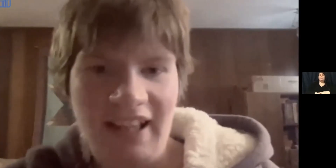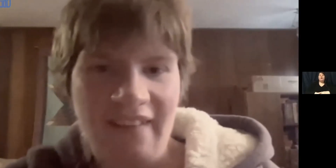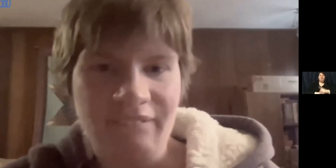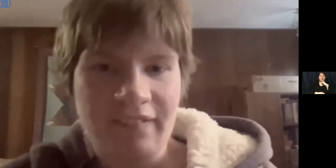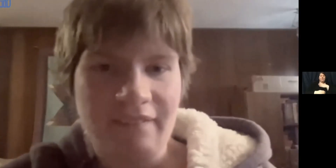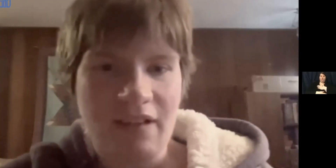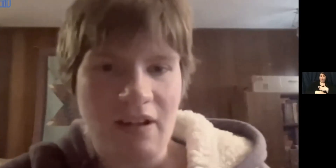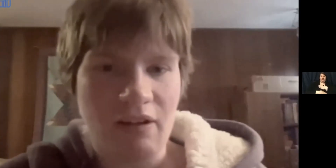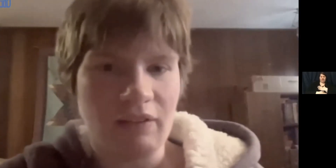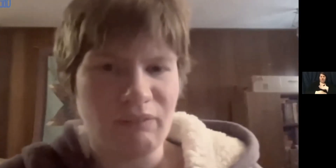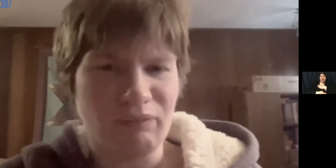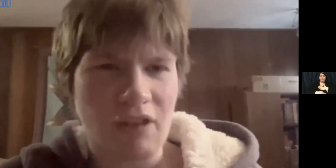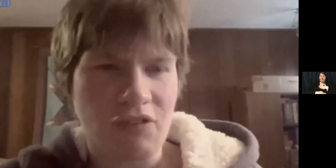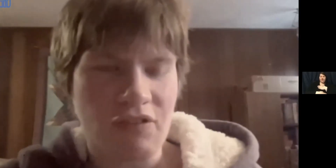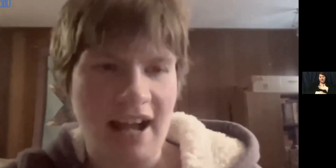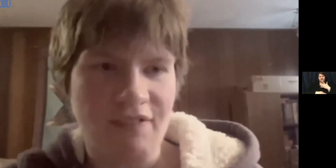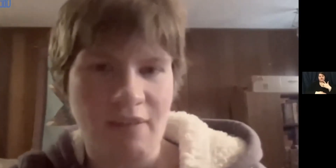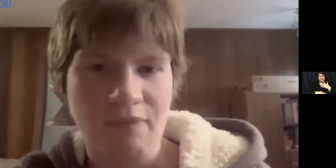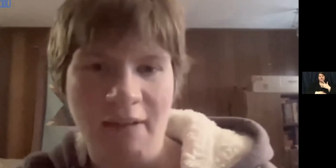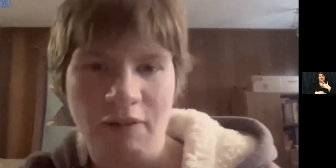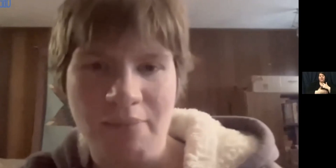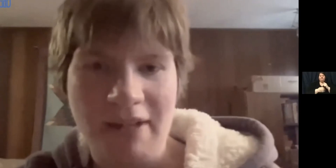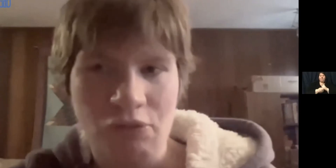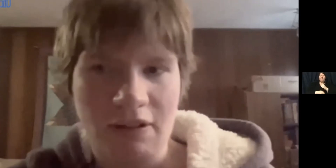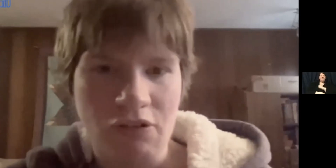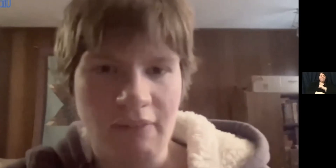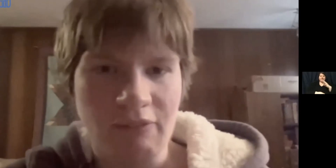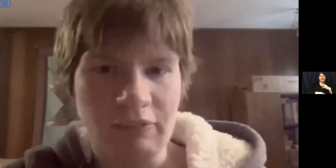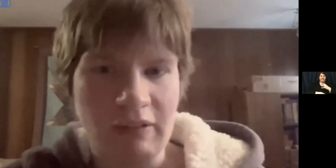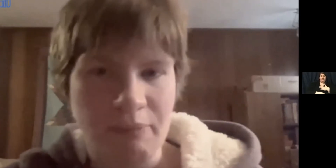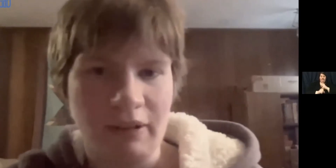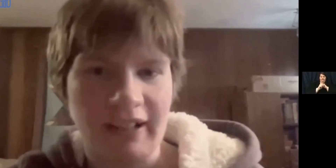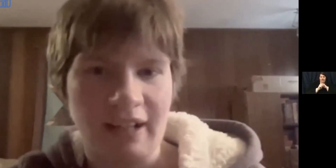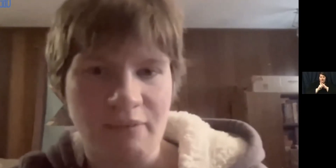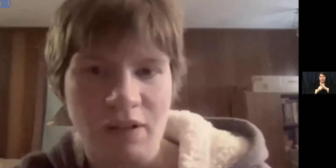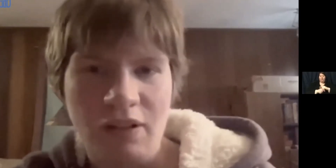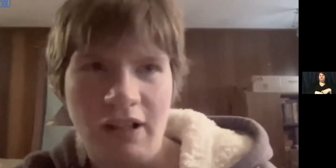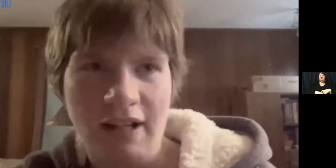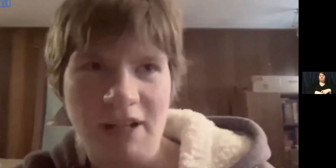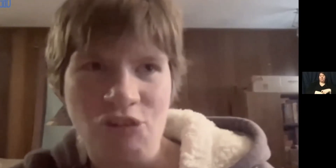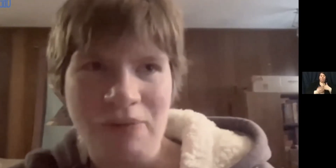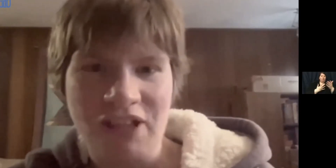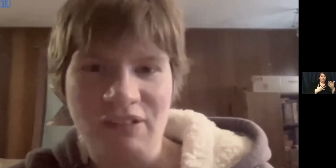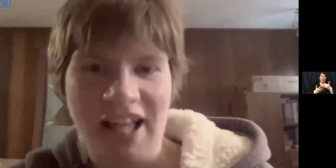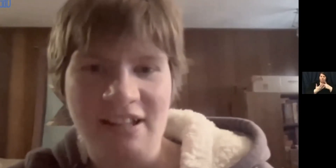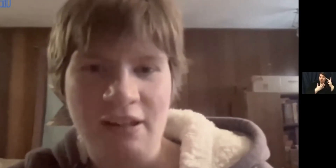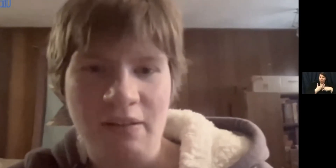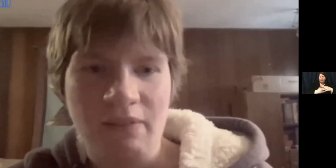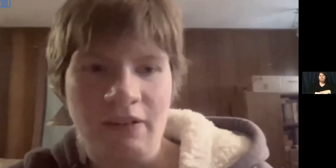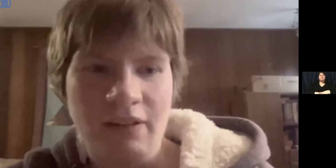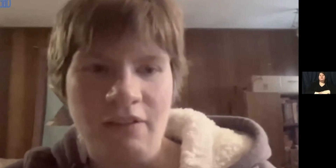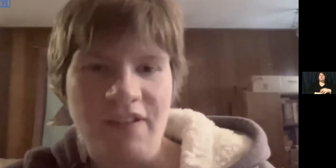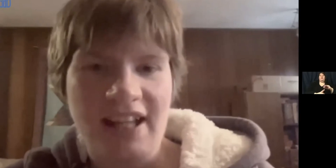all the help from the the staff that that were my mentors throughout the program. I especially like